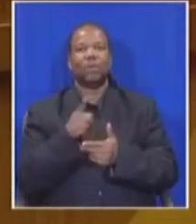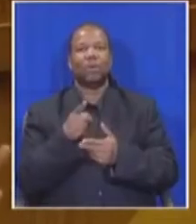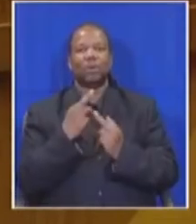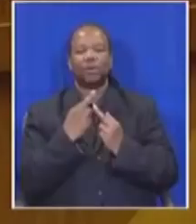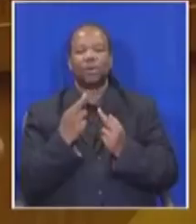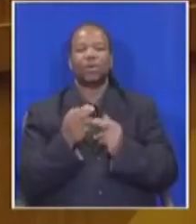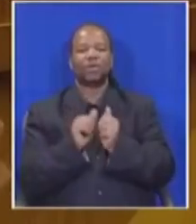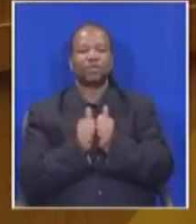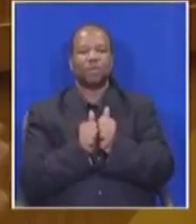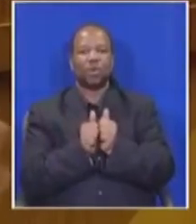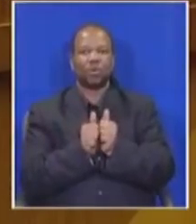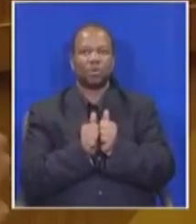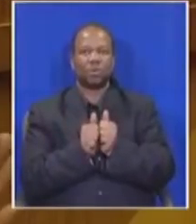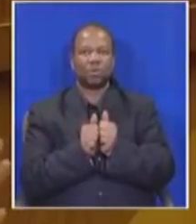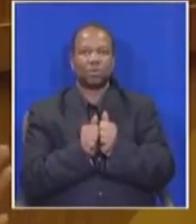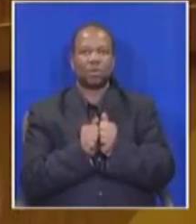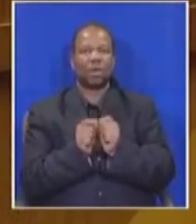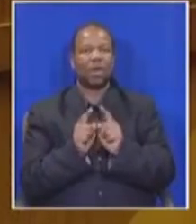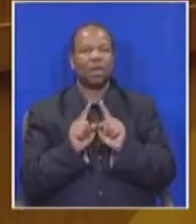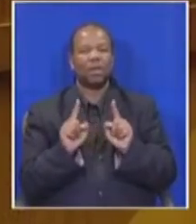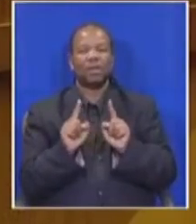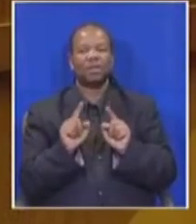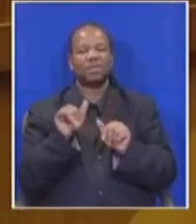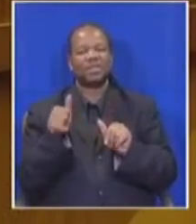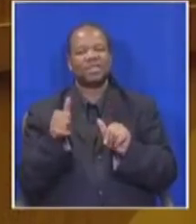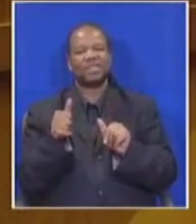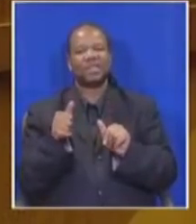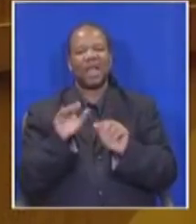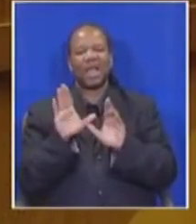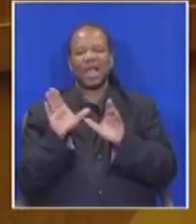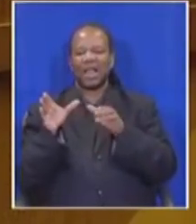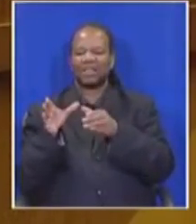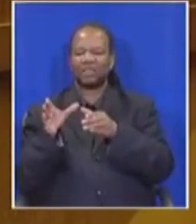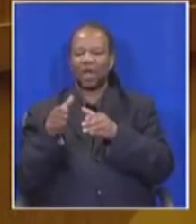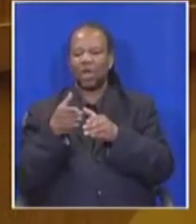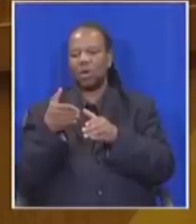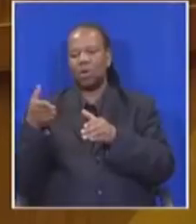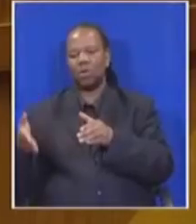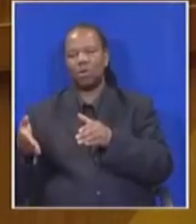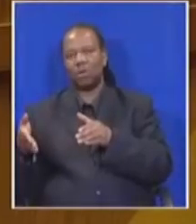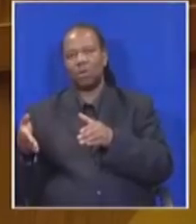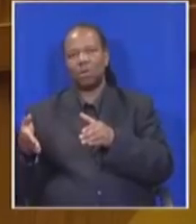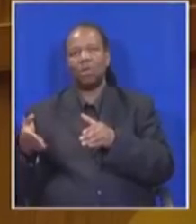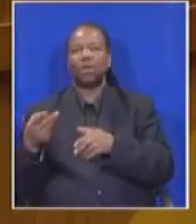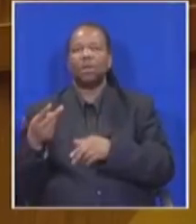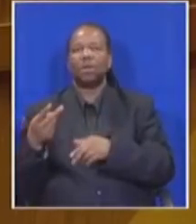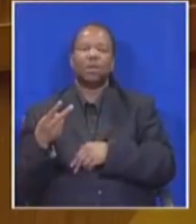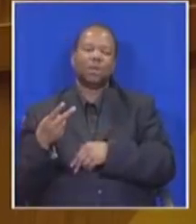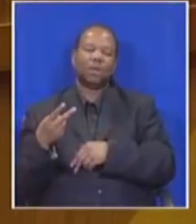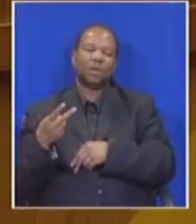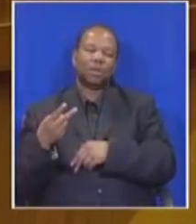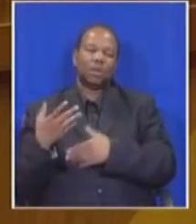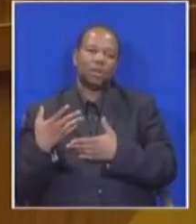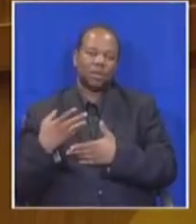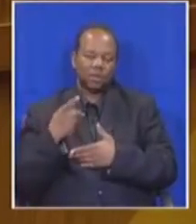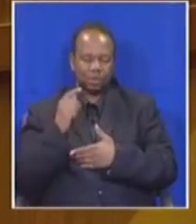because that was just a misclassification and in actual fact it gets to show that people of